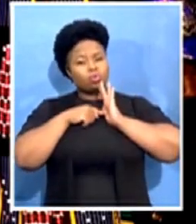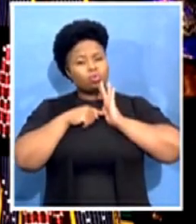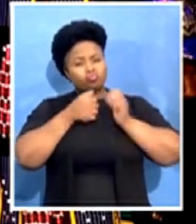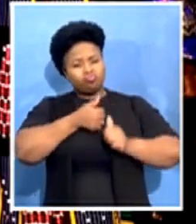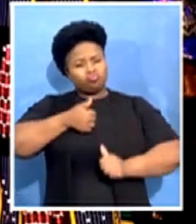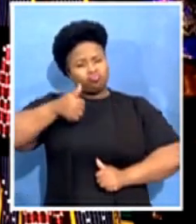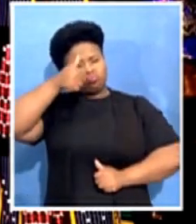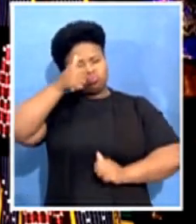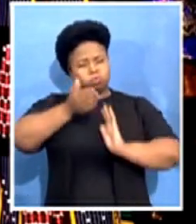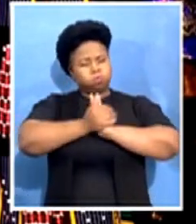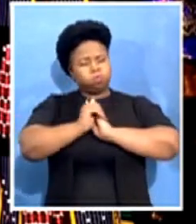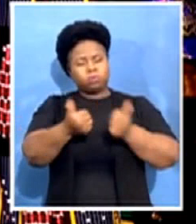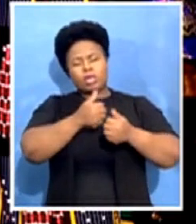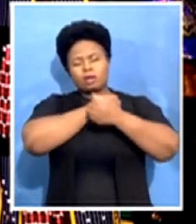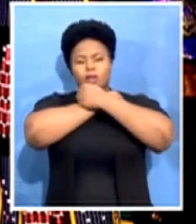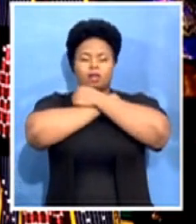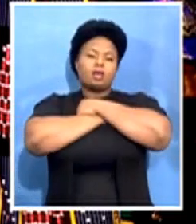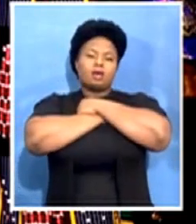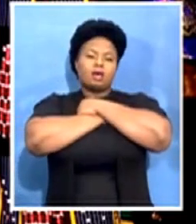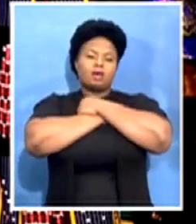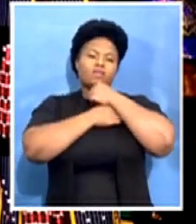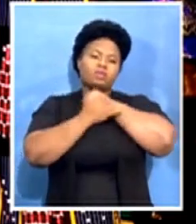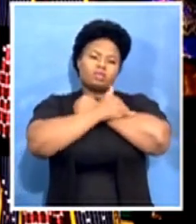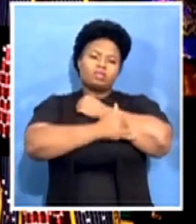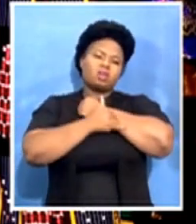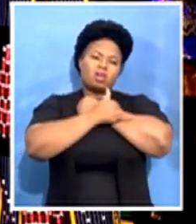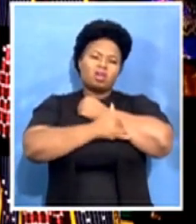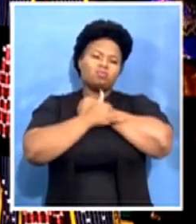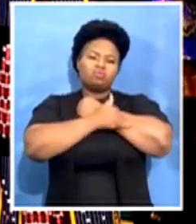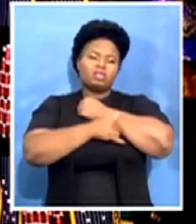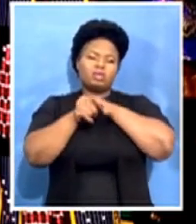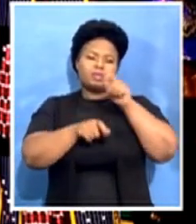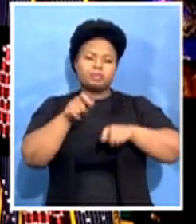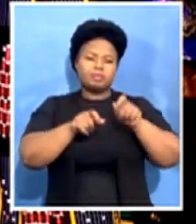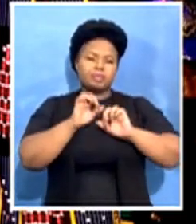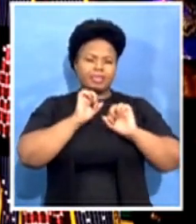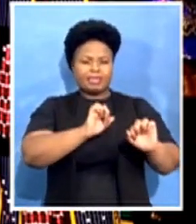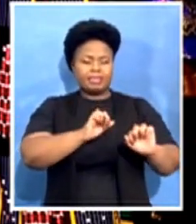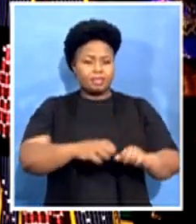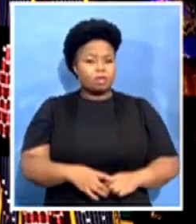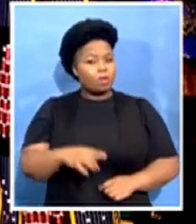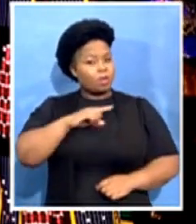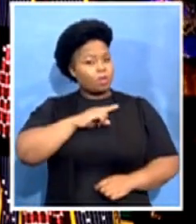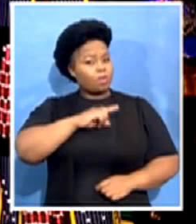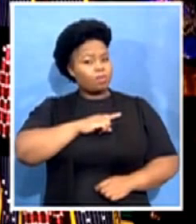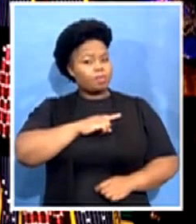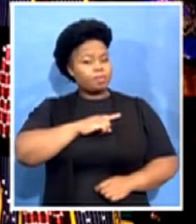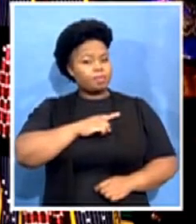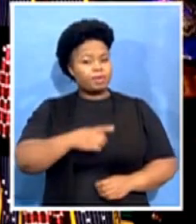his country and her people. That when my sister was not well